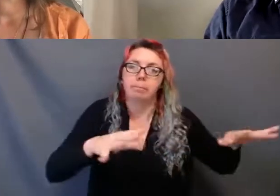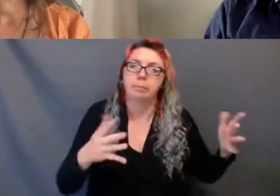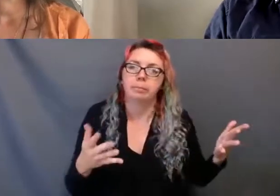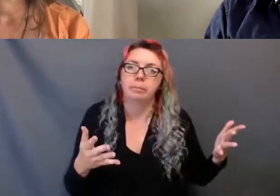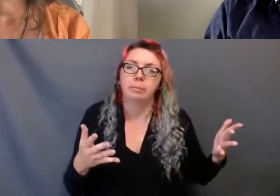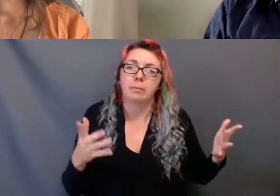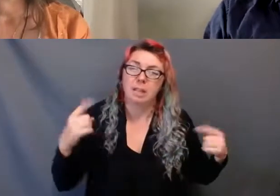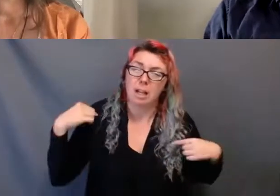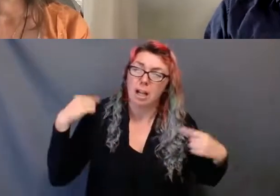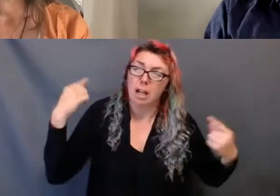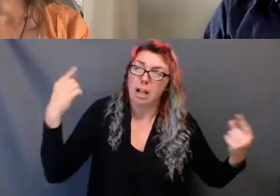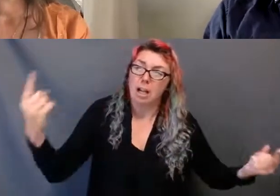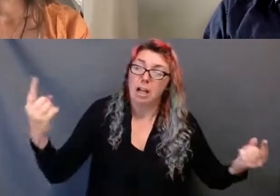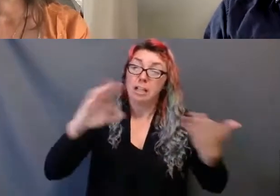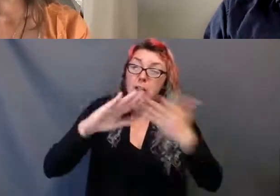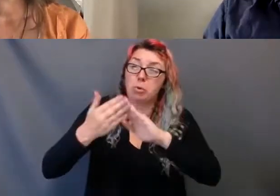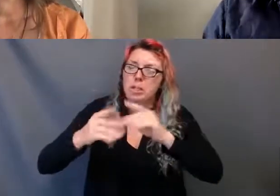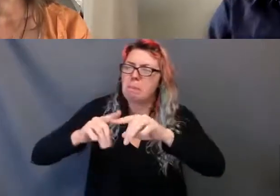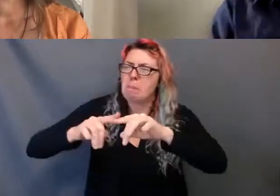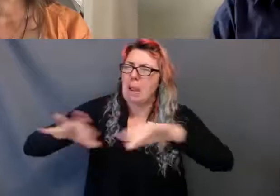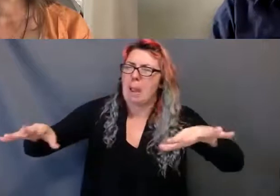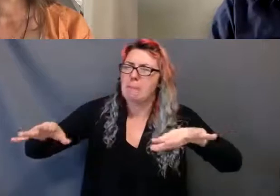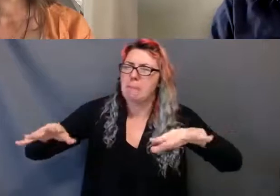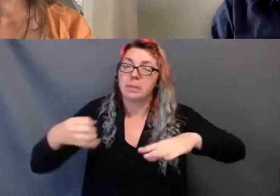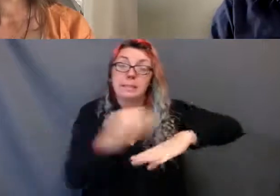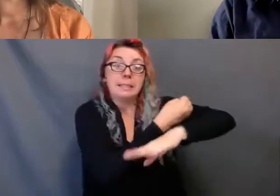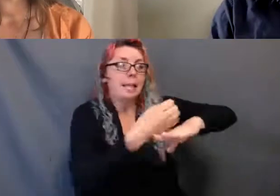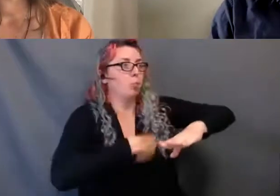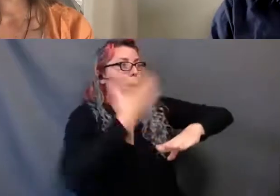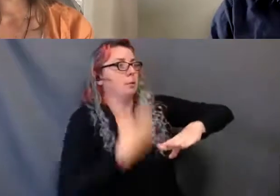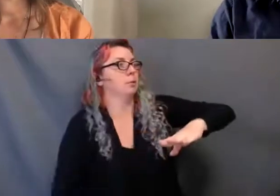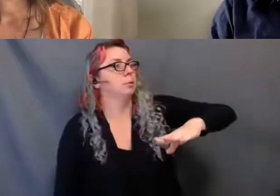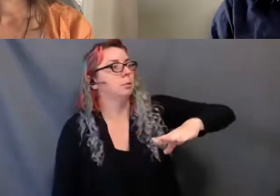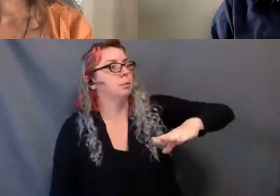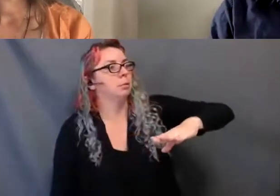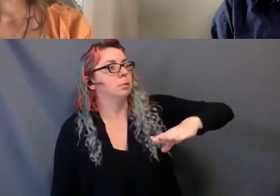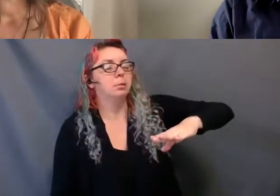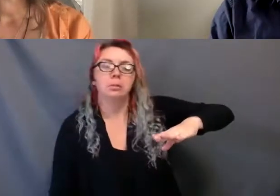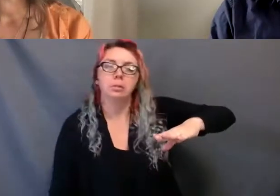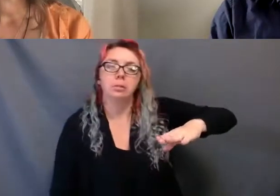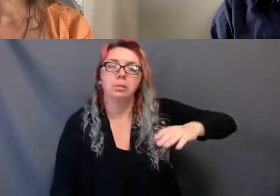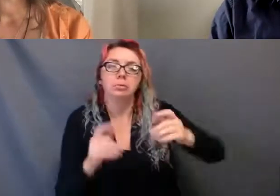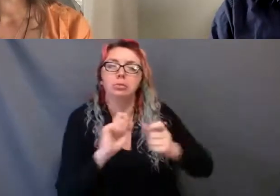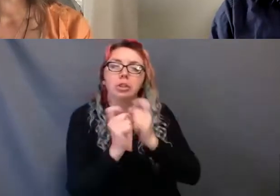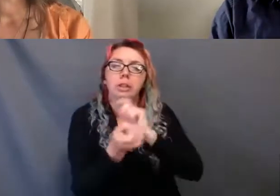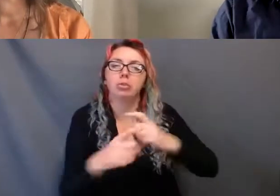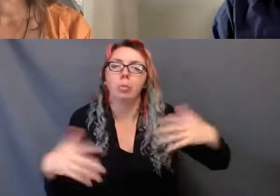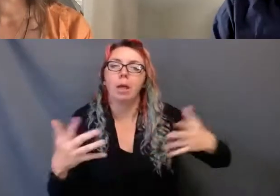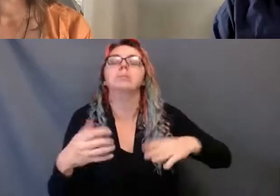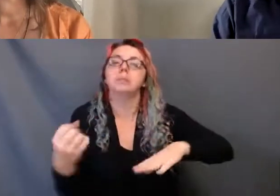kaleidoscopic community. And you do that by bringing those kaleidoscopic perspectives into the institutions themselves.